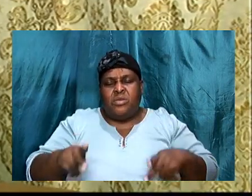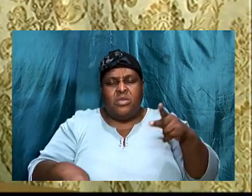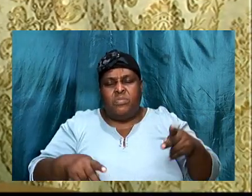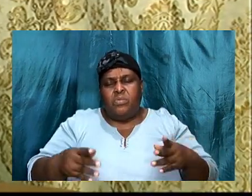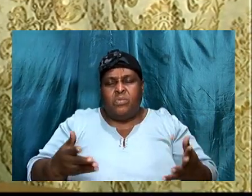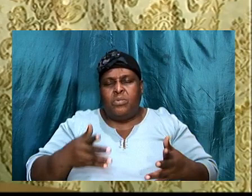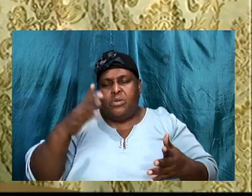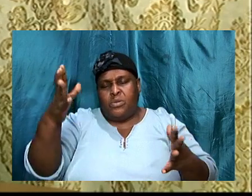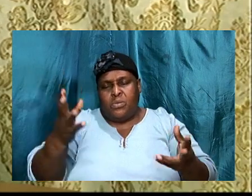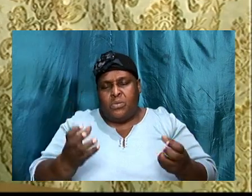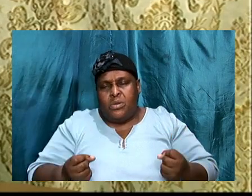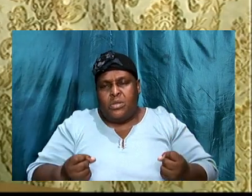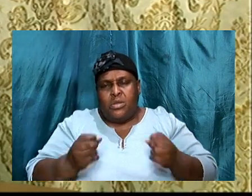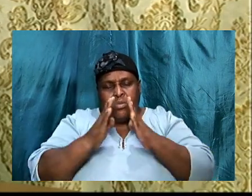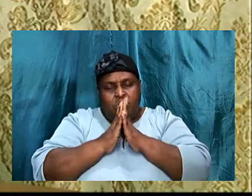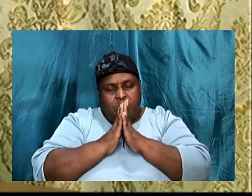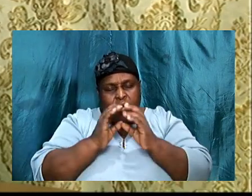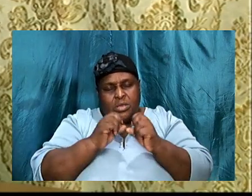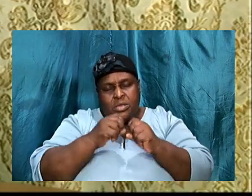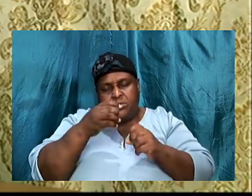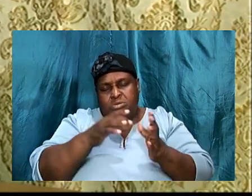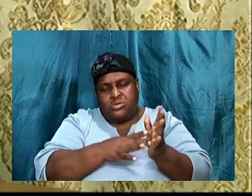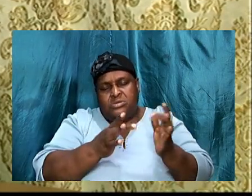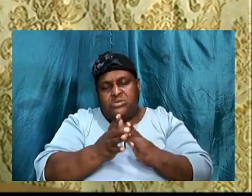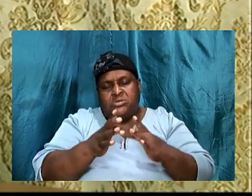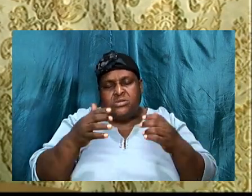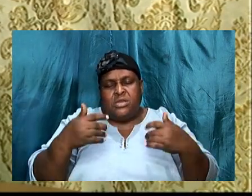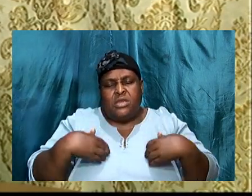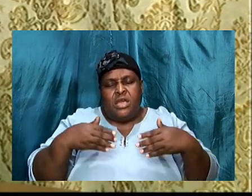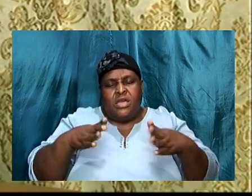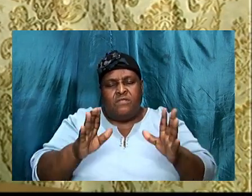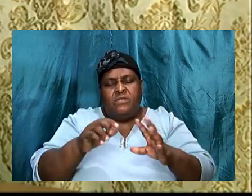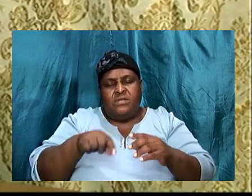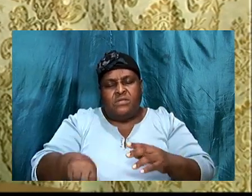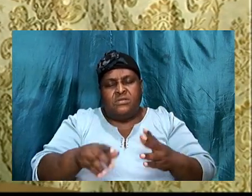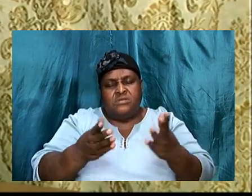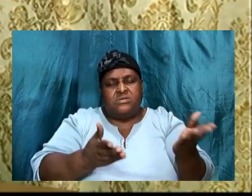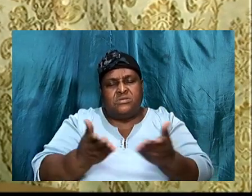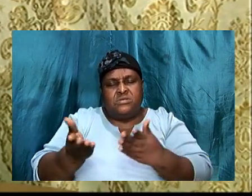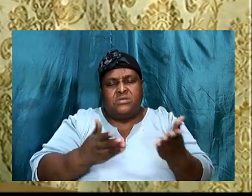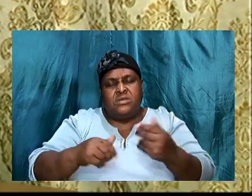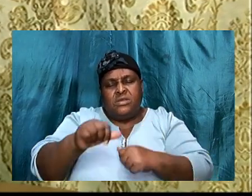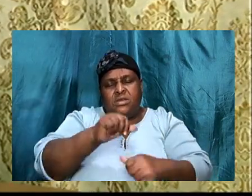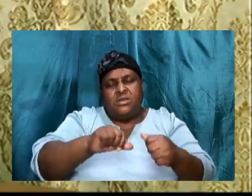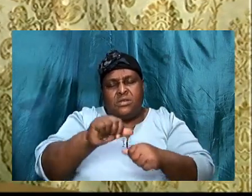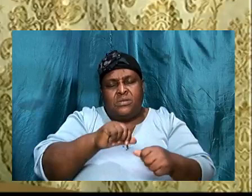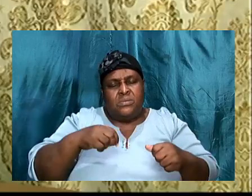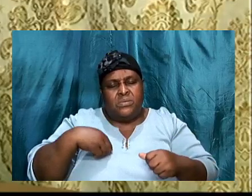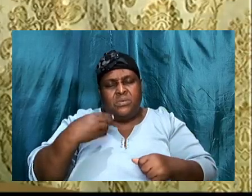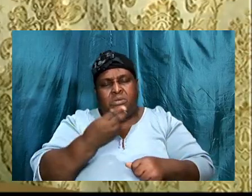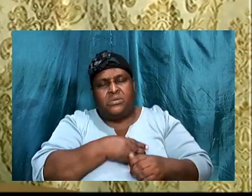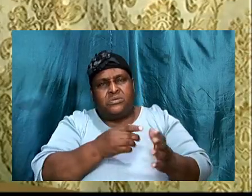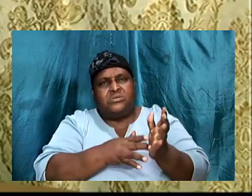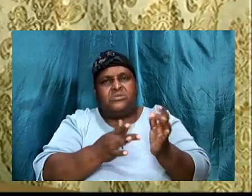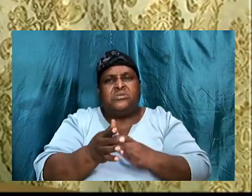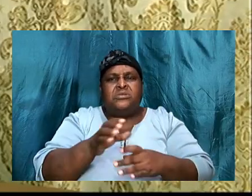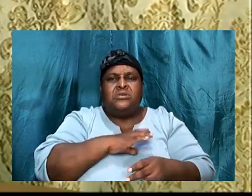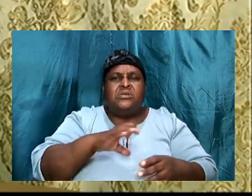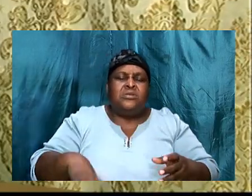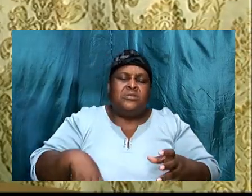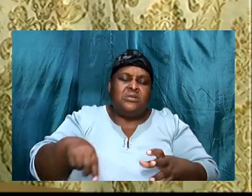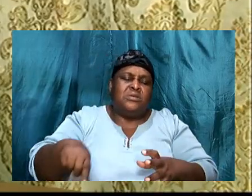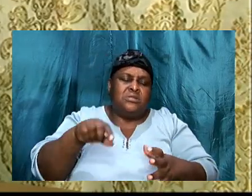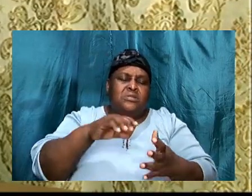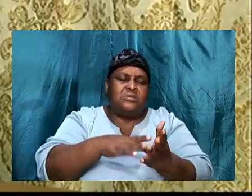pray, great Jesus, that you have your way in this service. And anoint us, Jesus Christ, in this Bible study